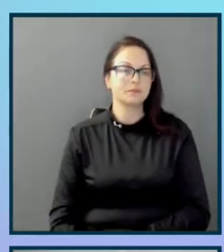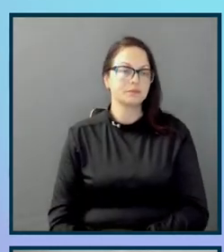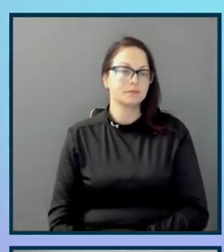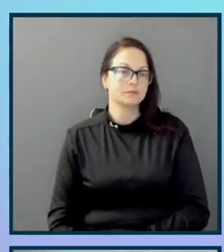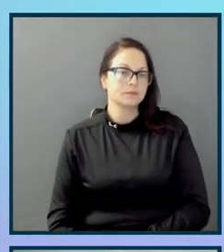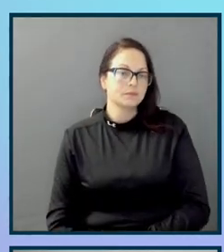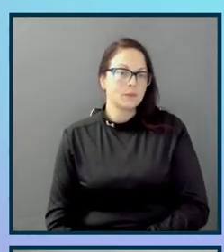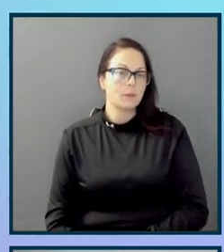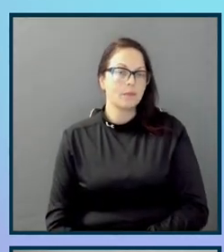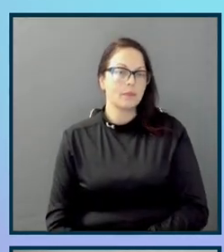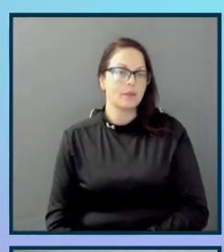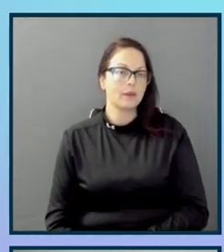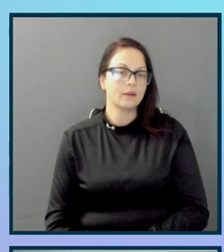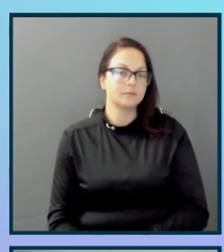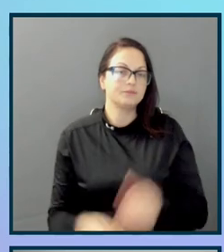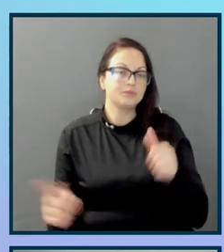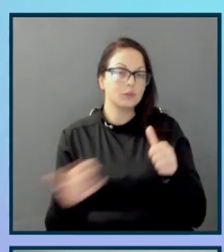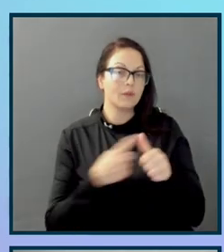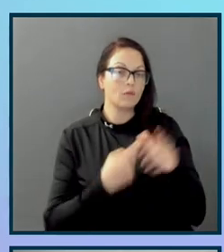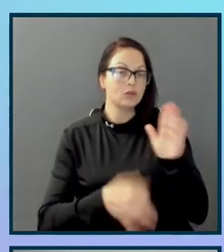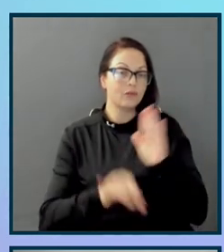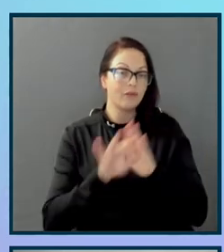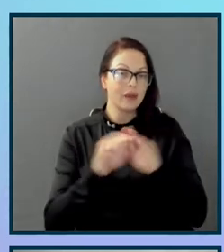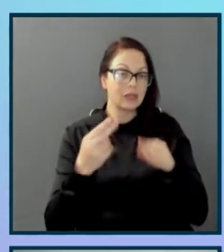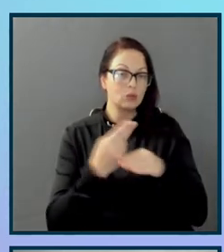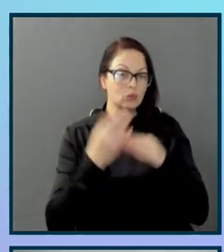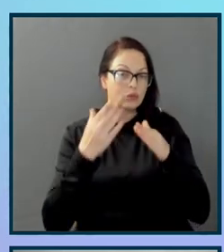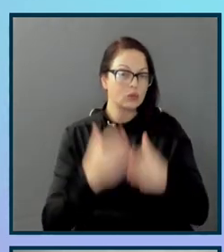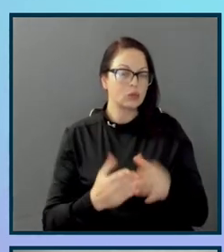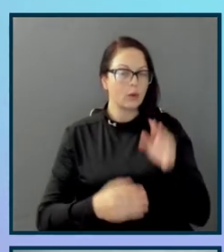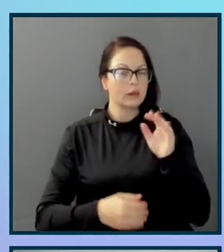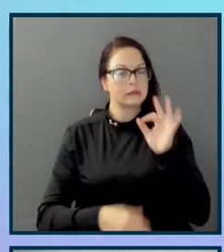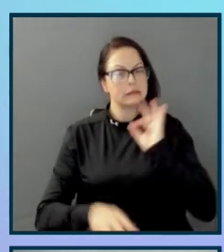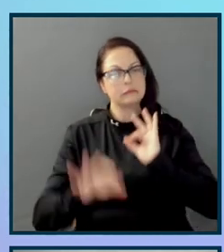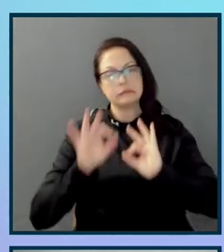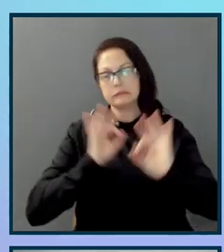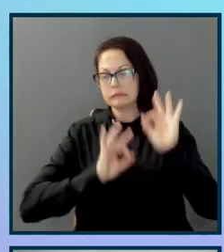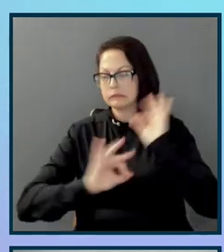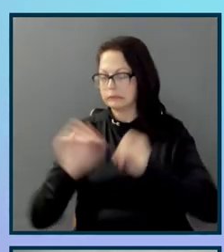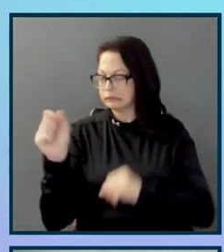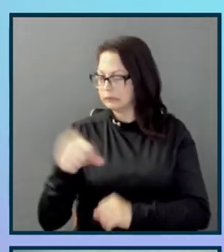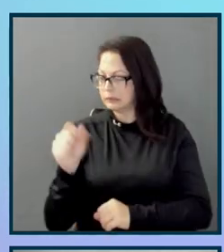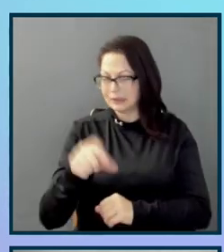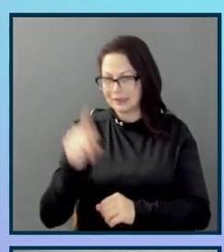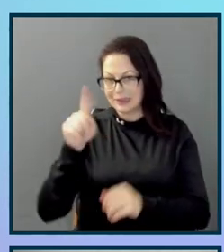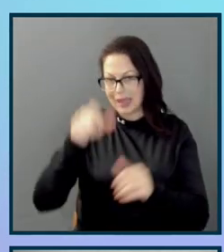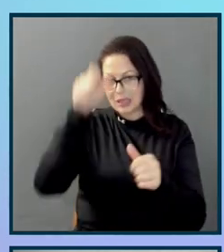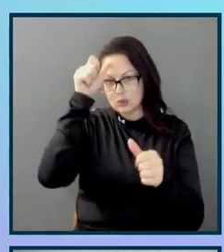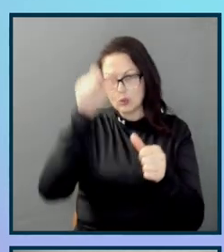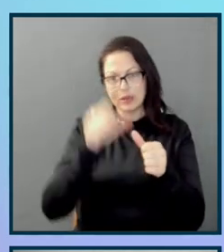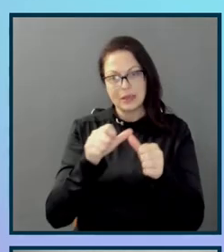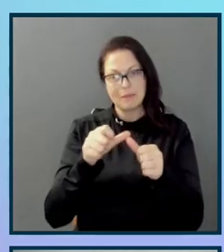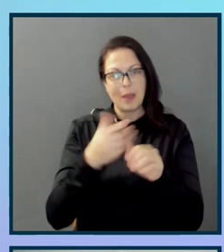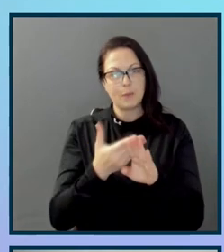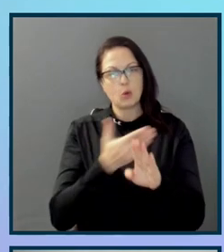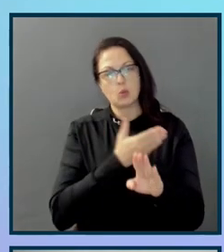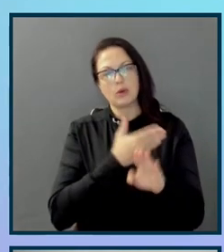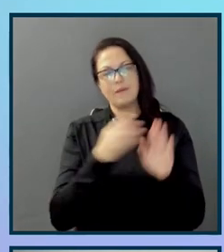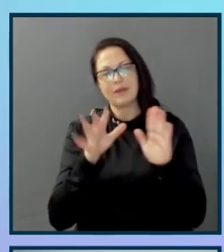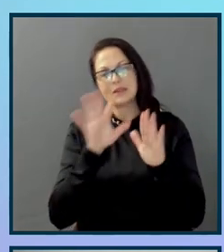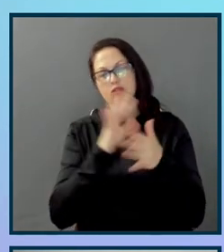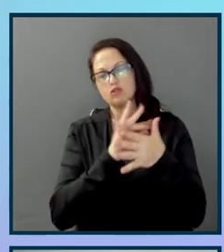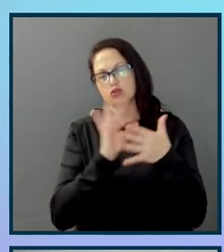Awesome. So our first finding was that users were really frustrated that they had to remember previous choices. So